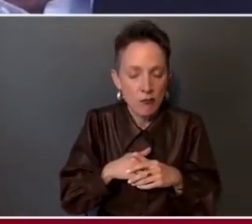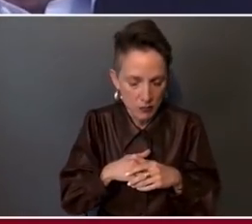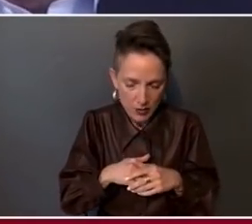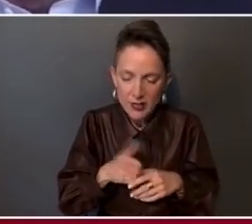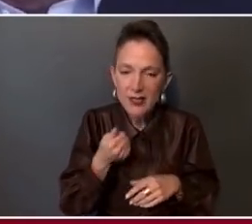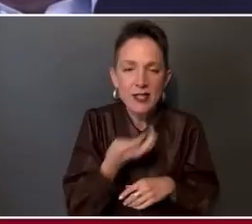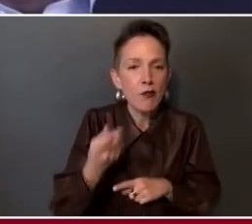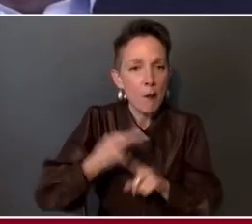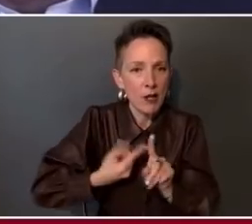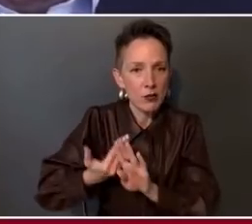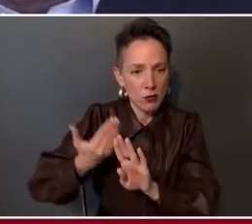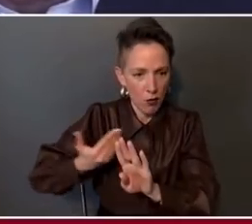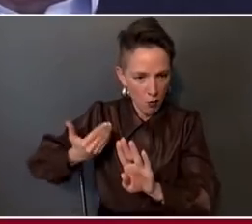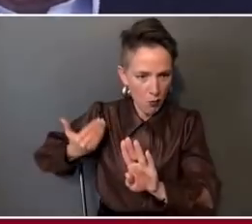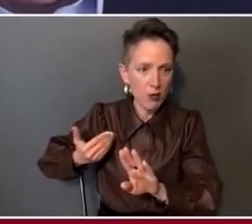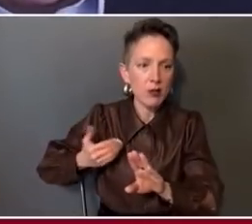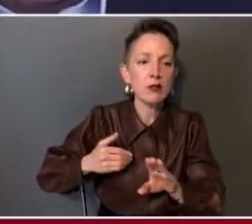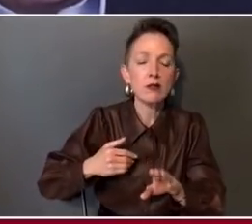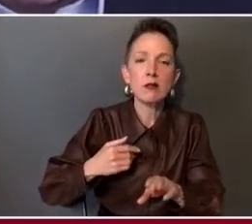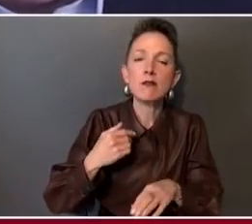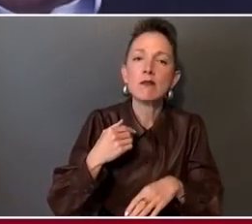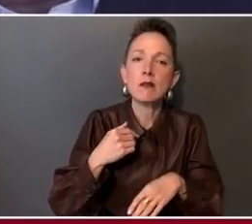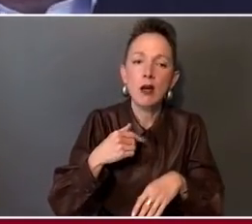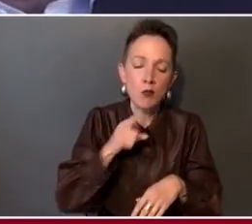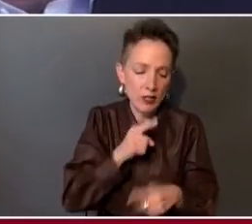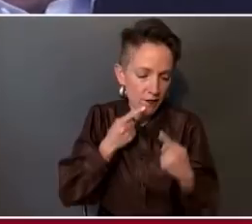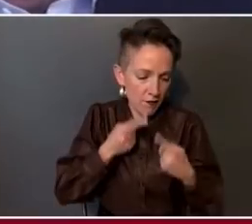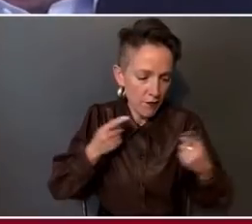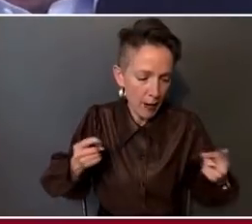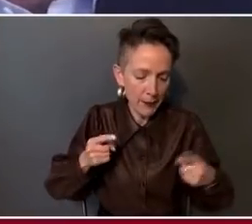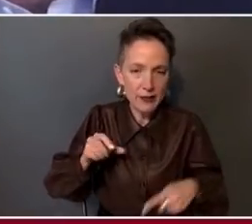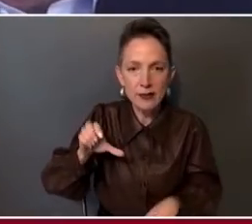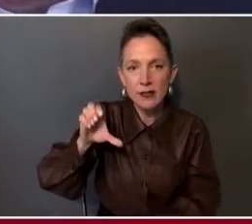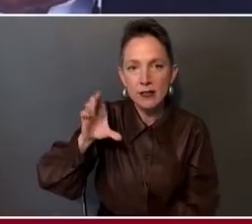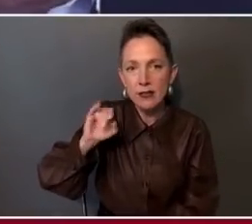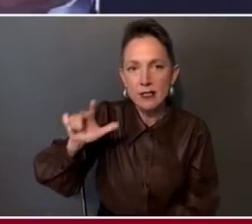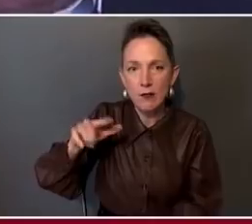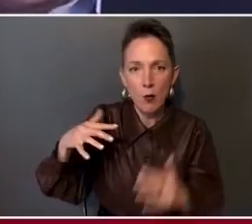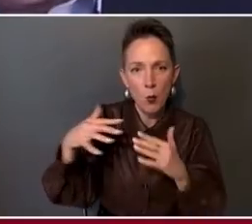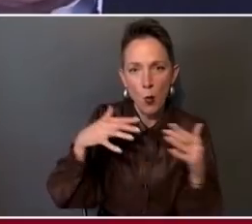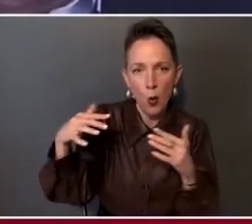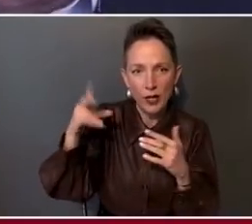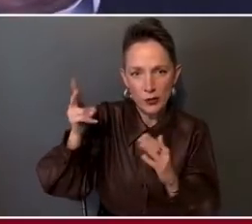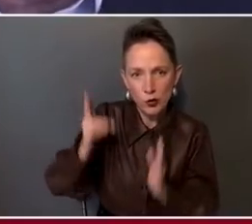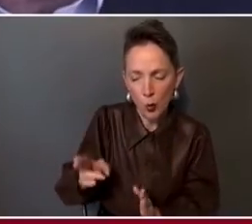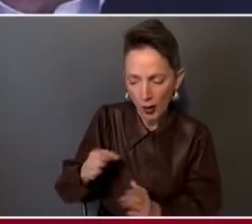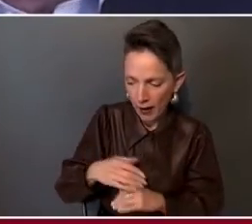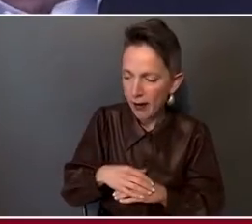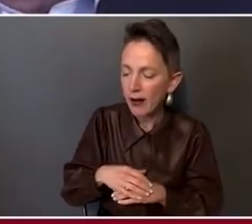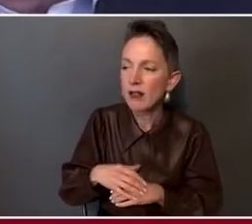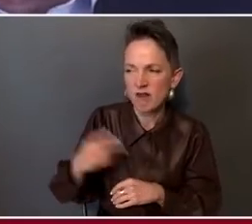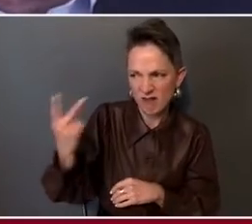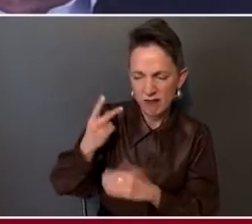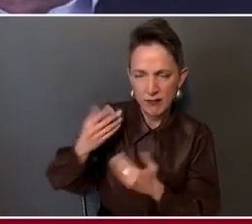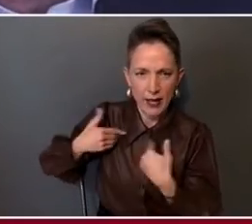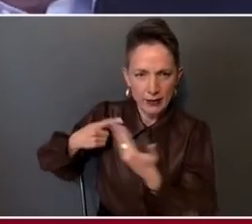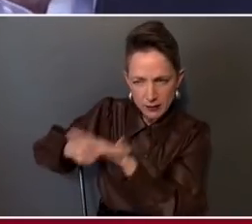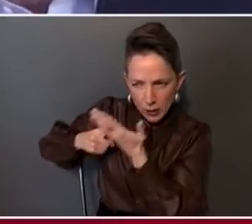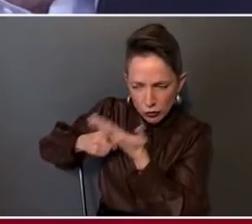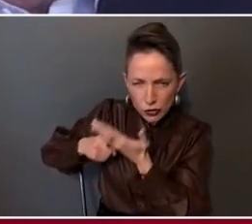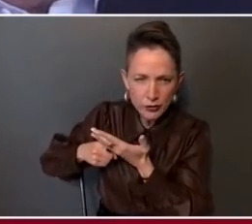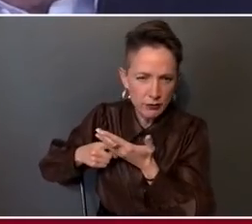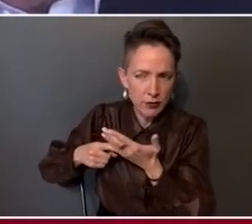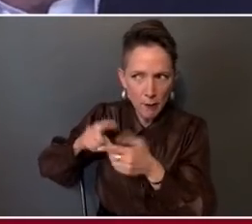months ago, when a very famous Civil War historian, after we had had a long discussion about what was happening